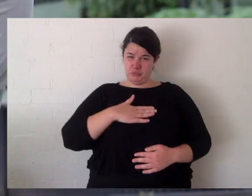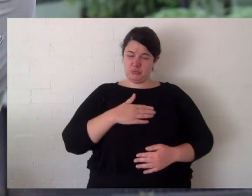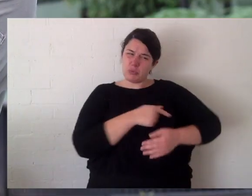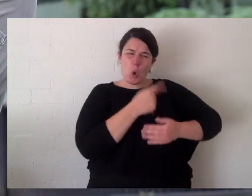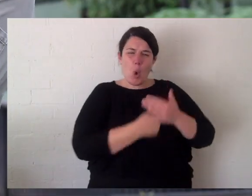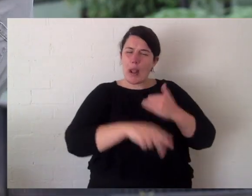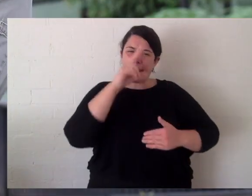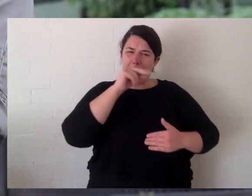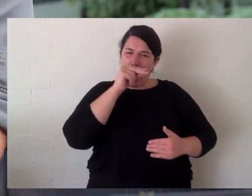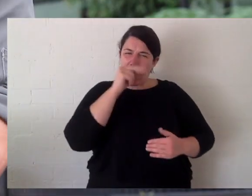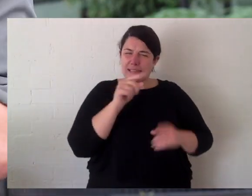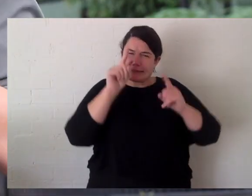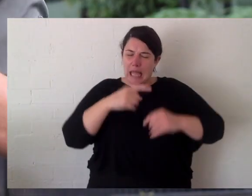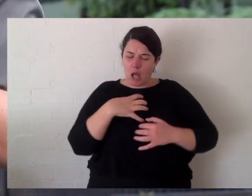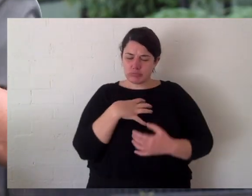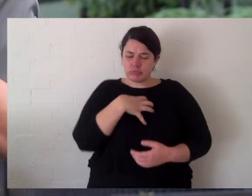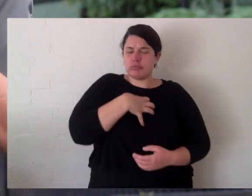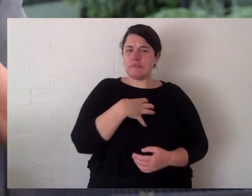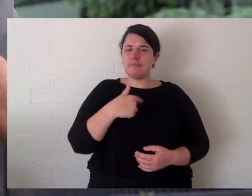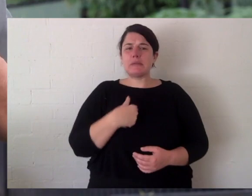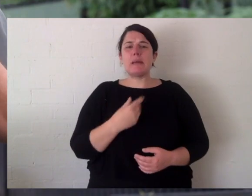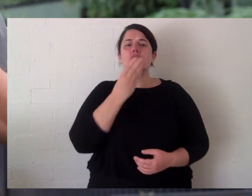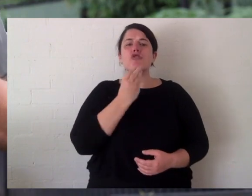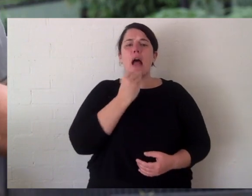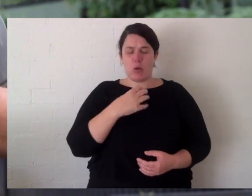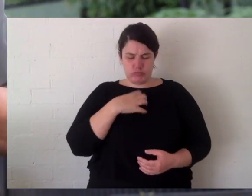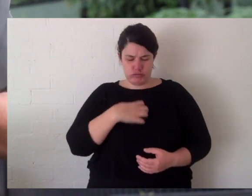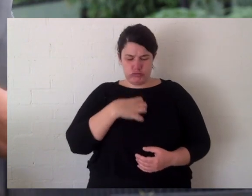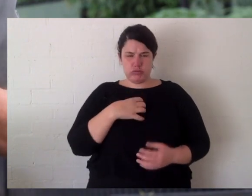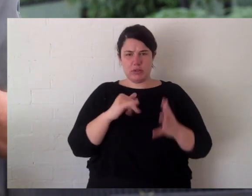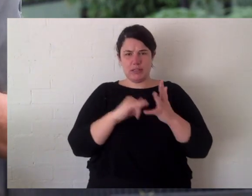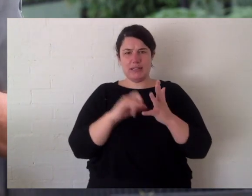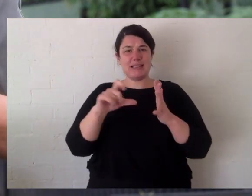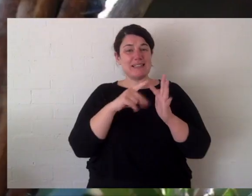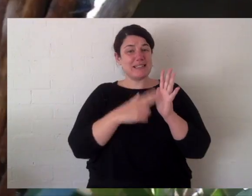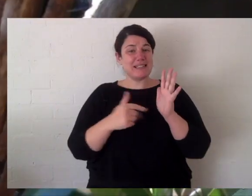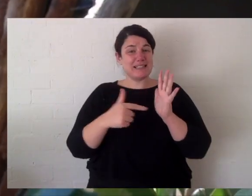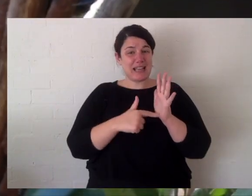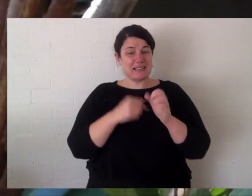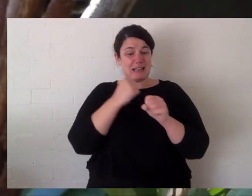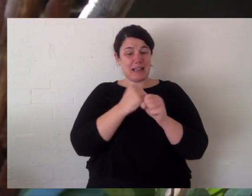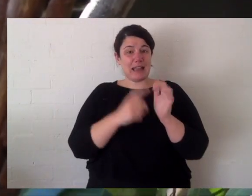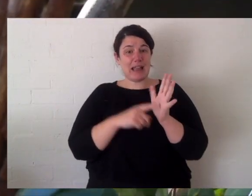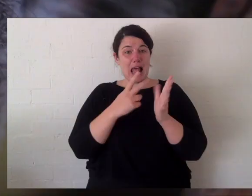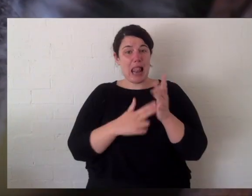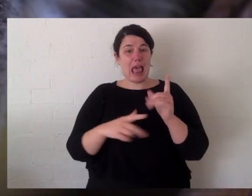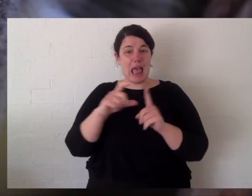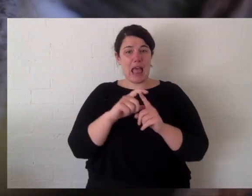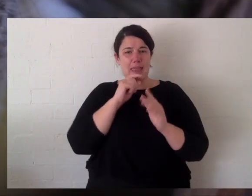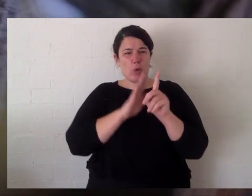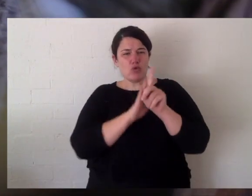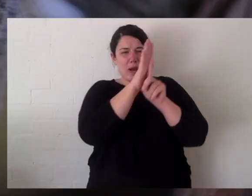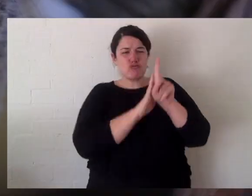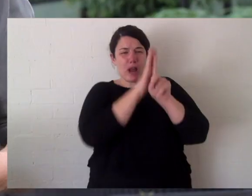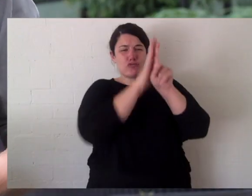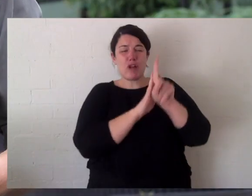just to your knees, just starting to get it, there's a little brown patch. That's called a scent gland. And the males will rub that all over a tree